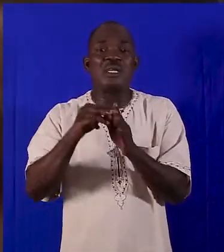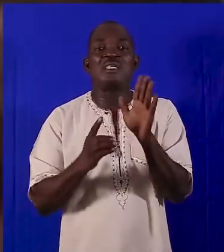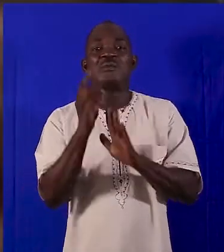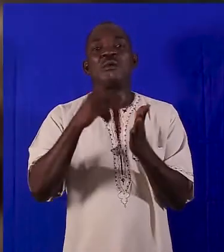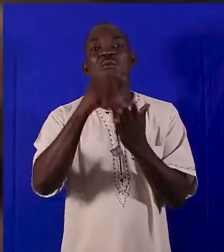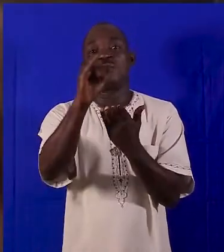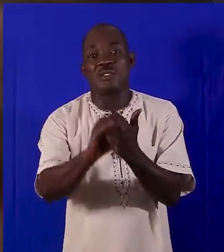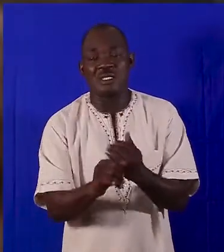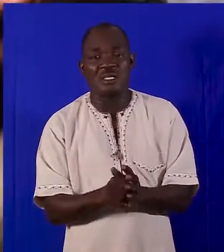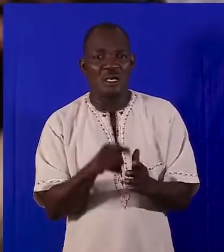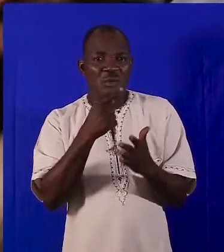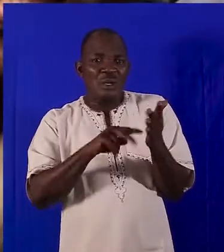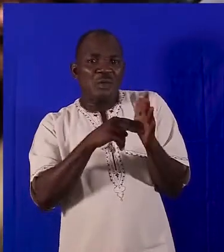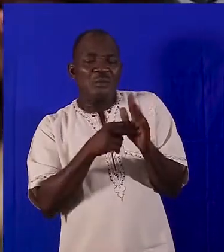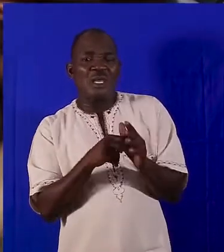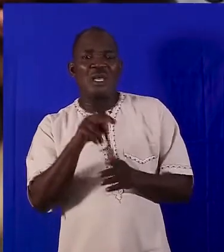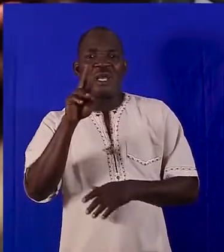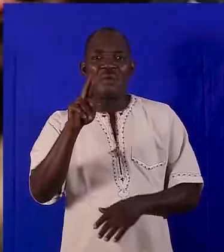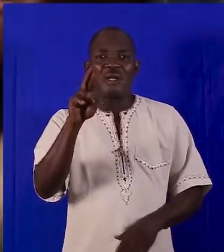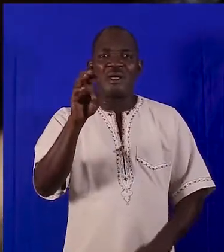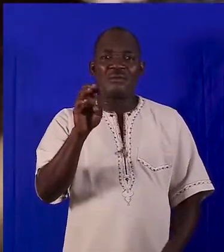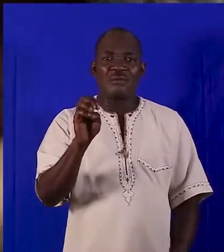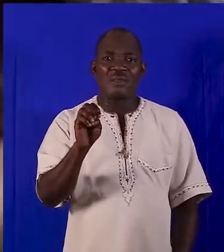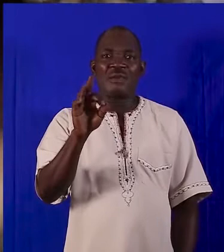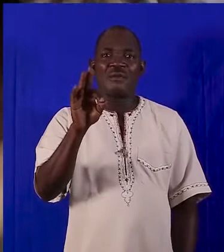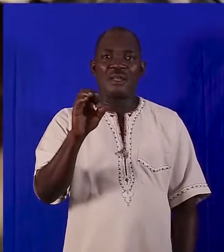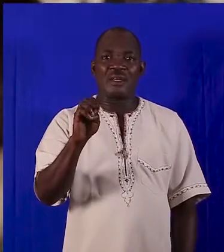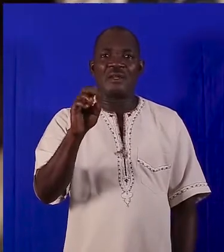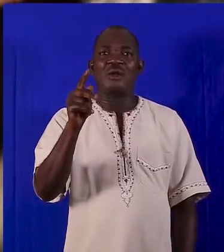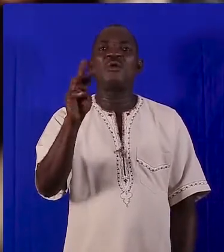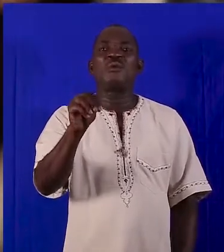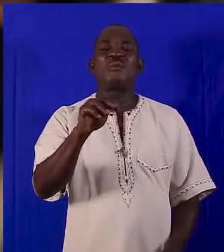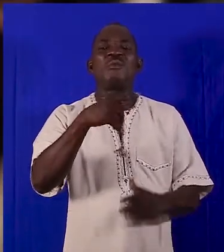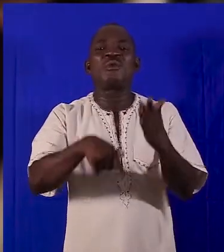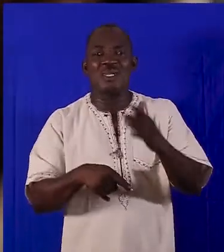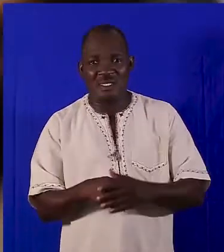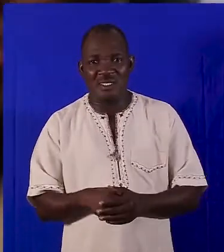monitor developmental projects. What is this Yefredom, Yefredom in the news all about?